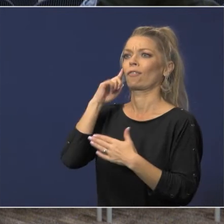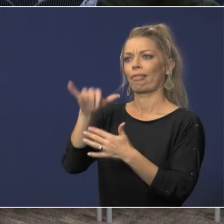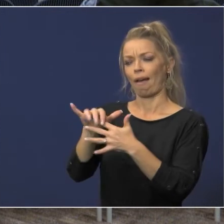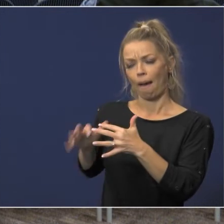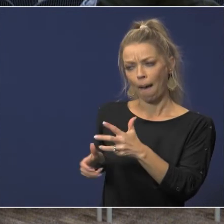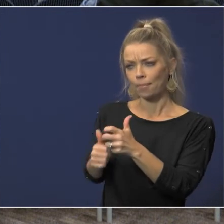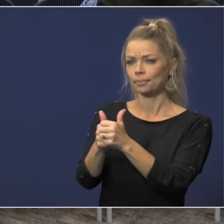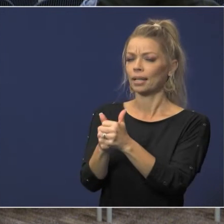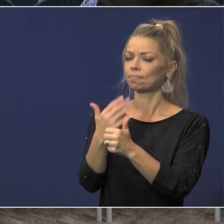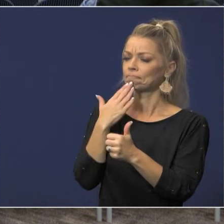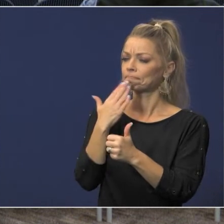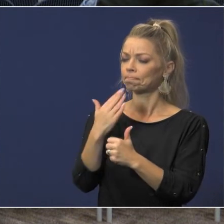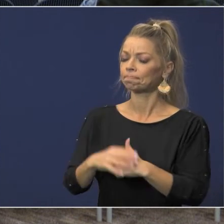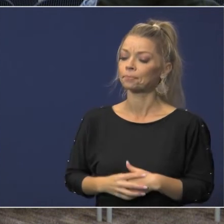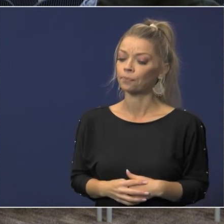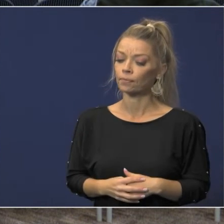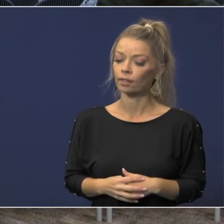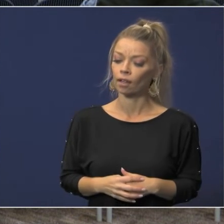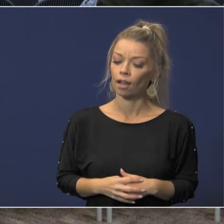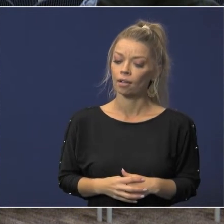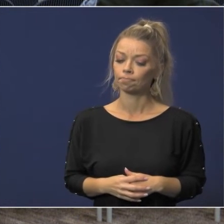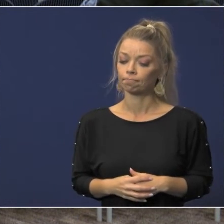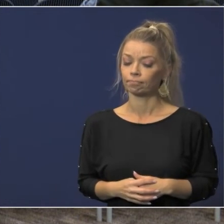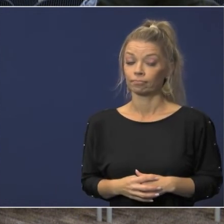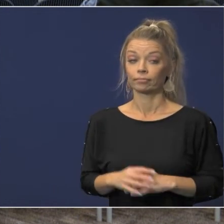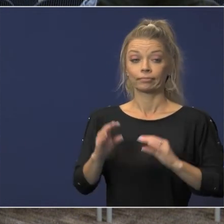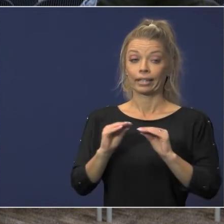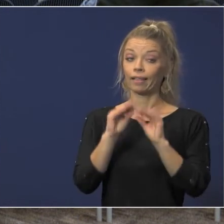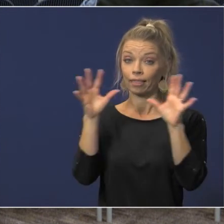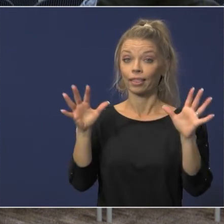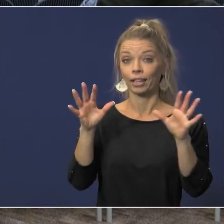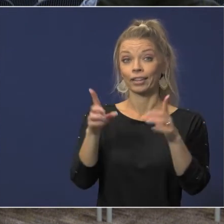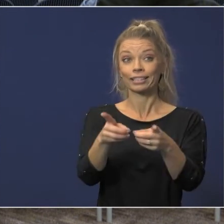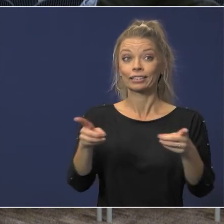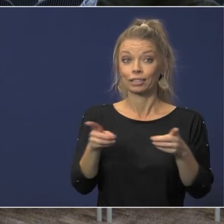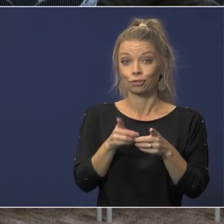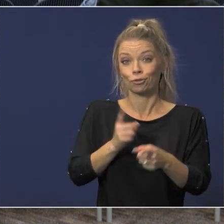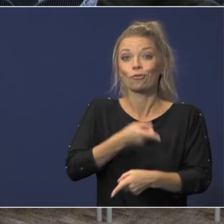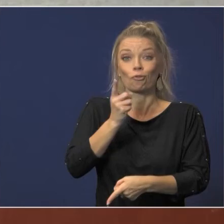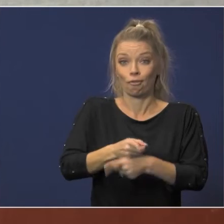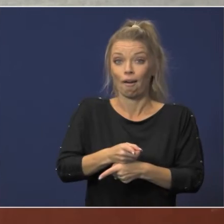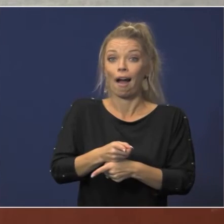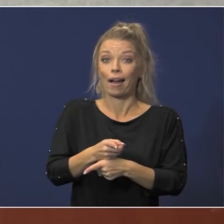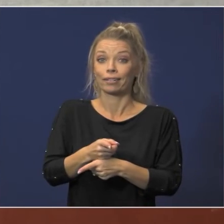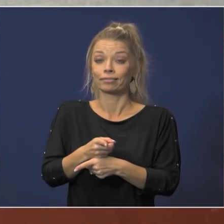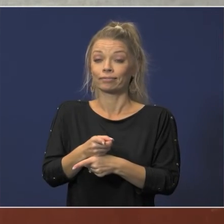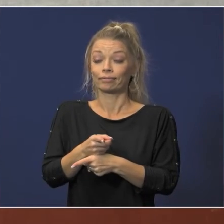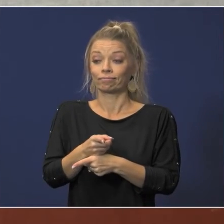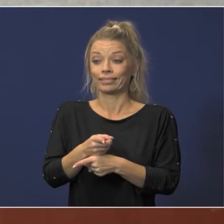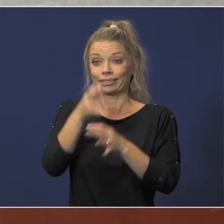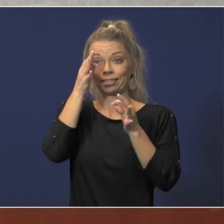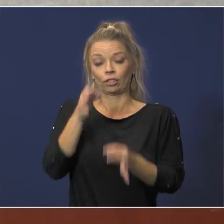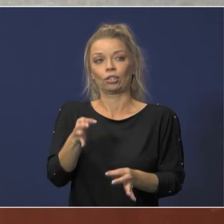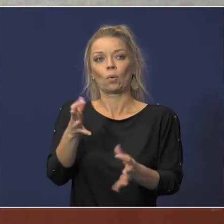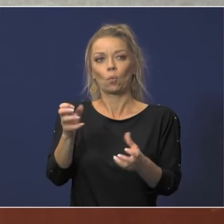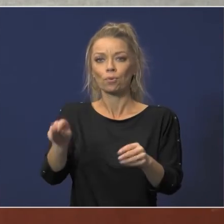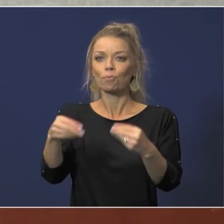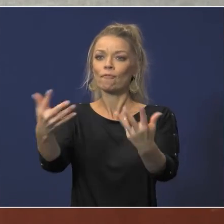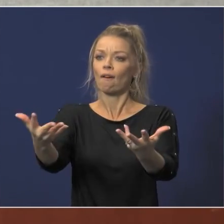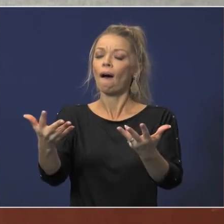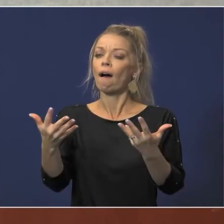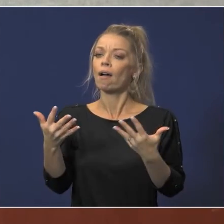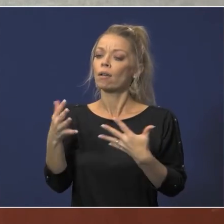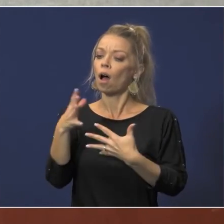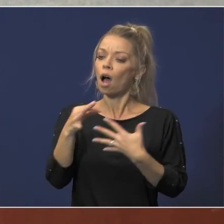macias um clearly the district did the right thing that we wanted to provide a learning opportunity for the students